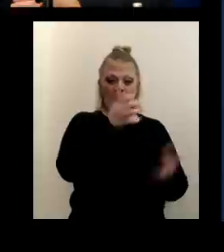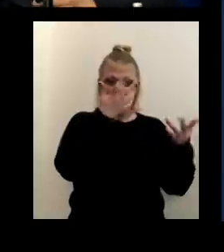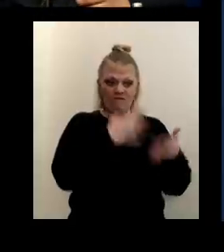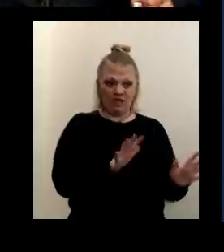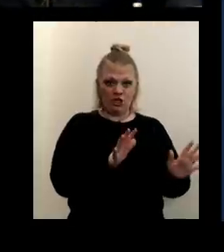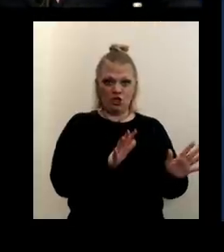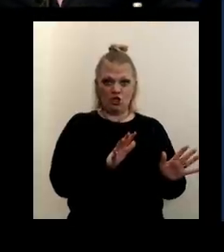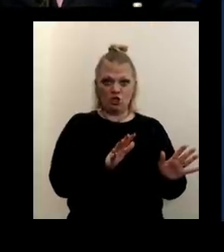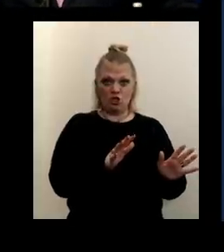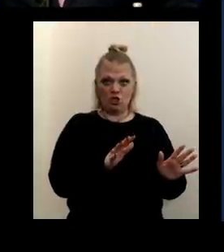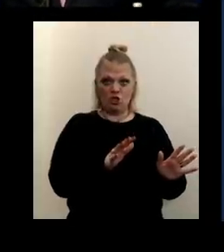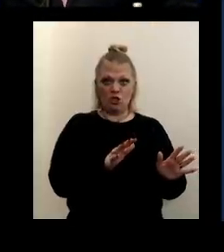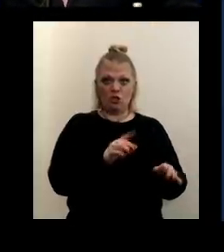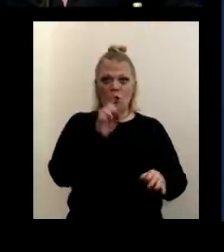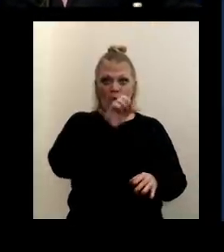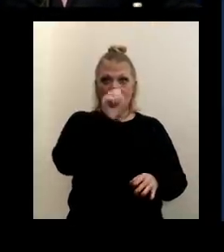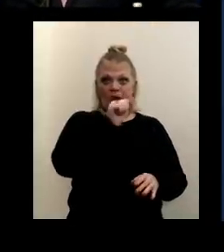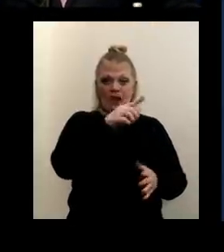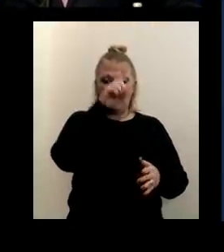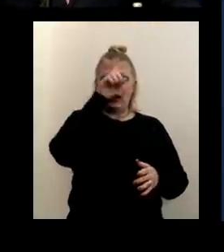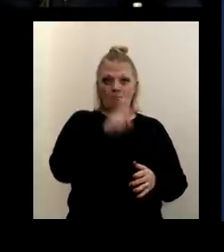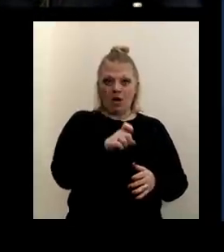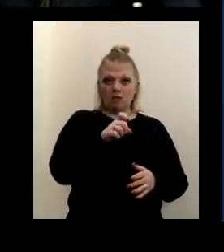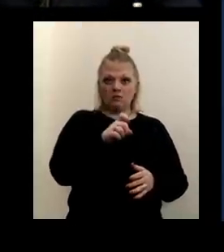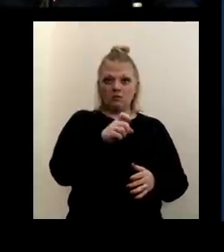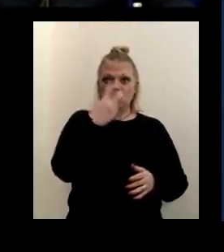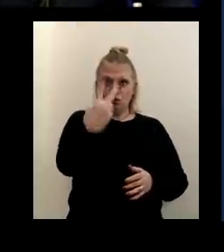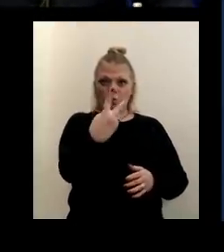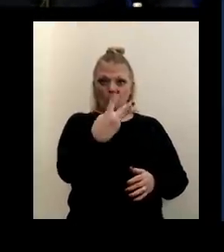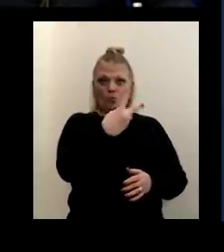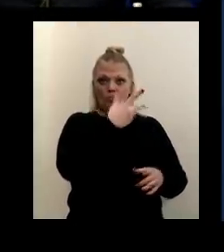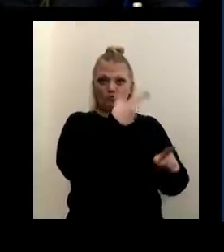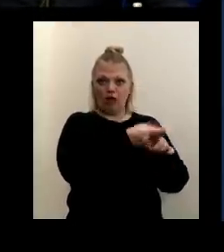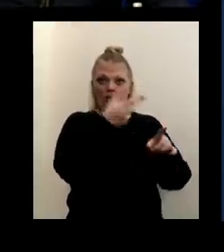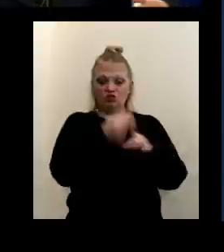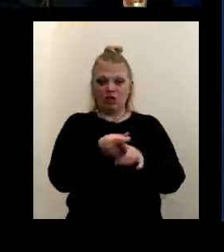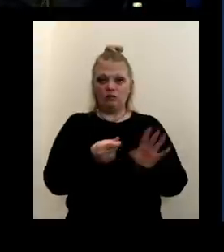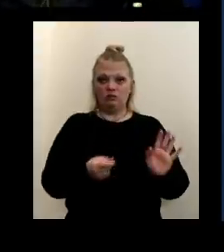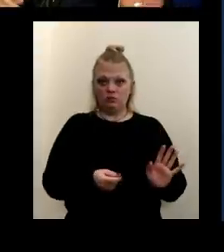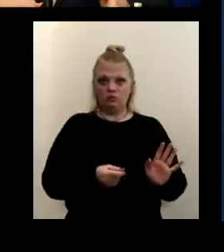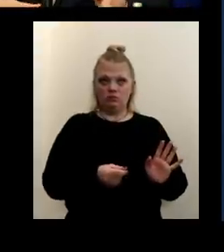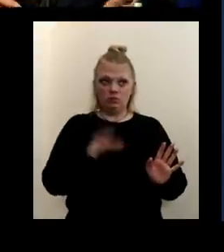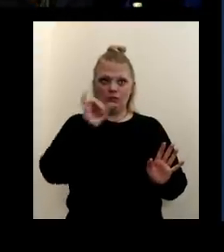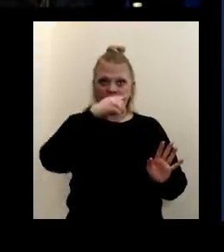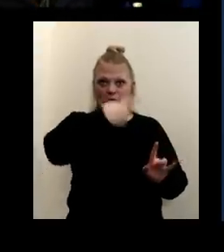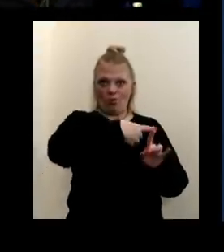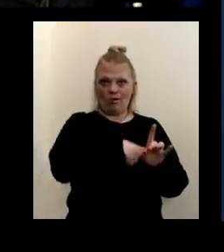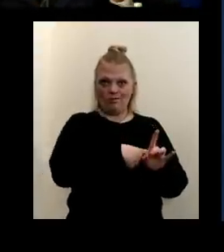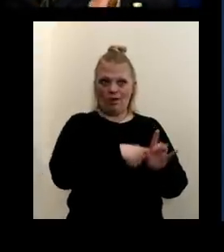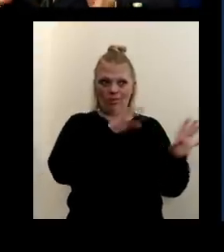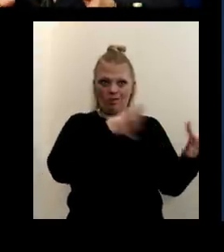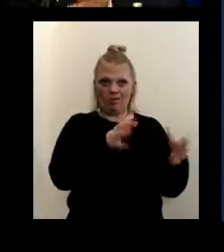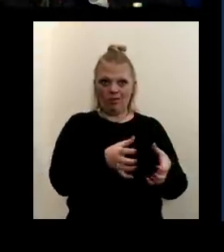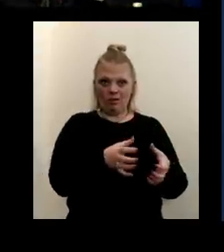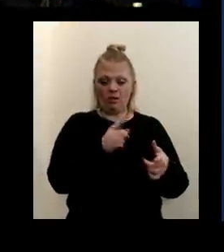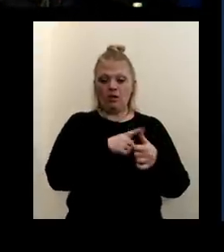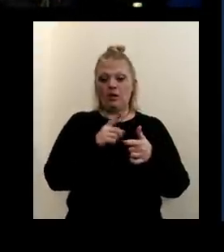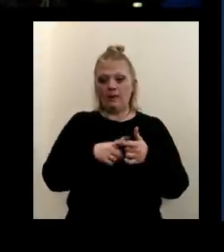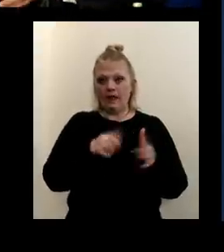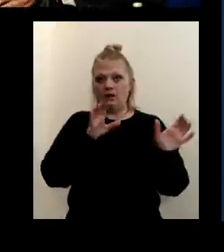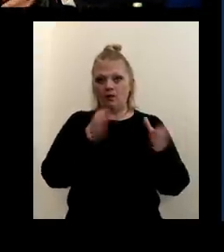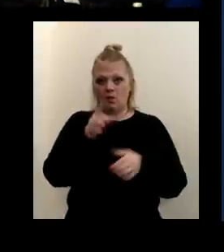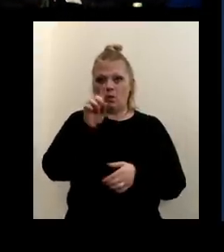vaccinate everybody in phase one, a, and before we can finally get to the general public, we have to get through phase one, phase one, B